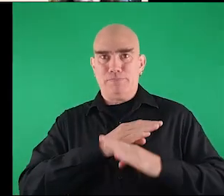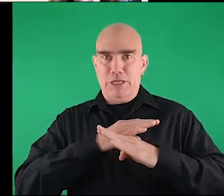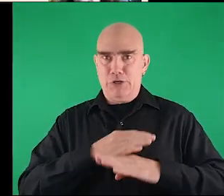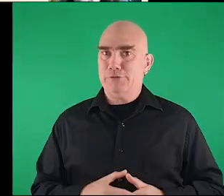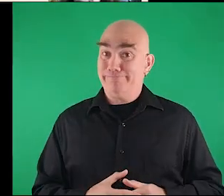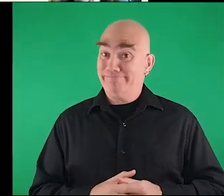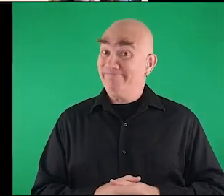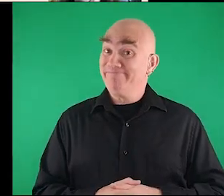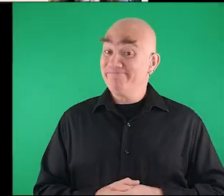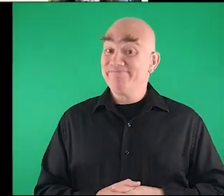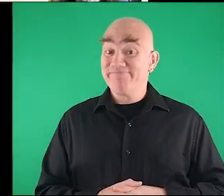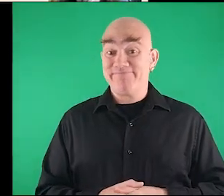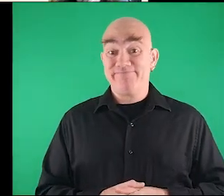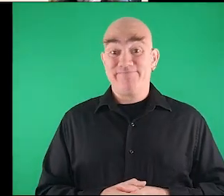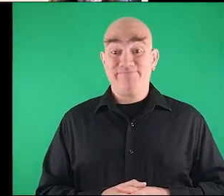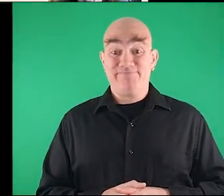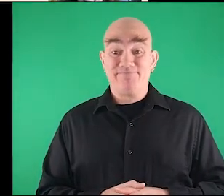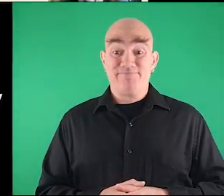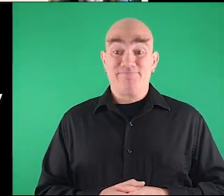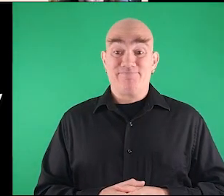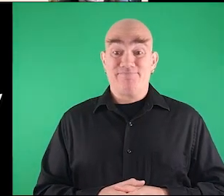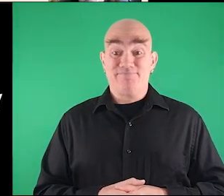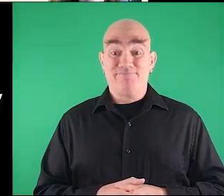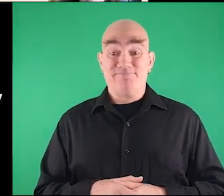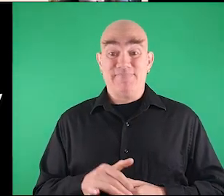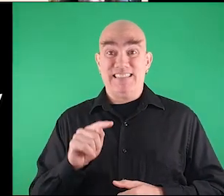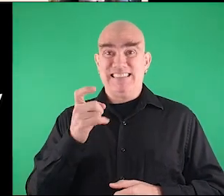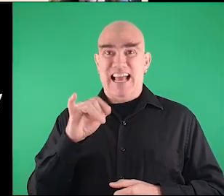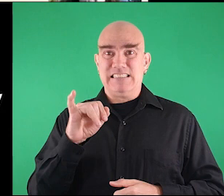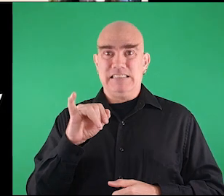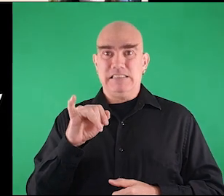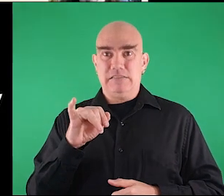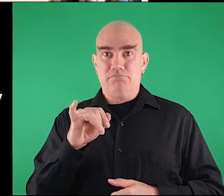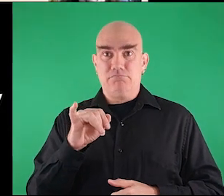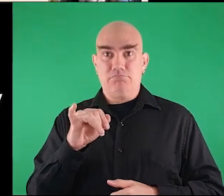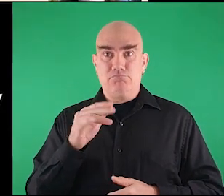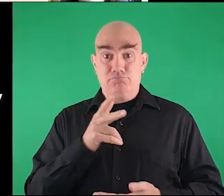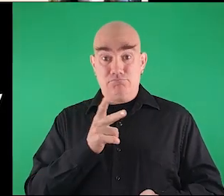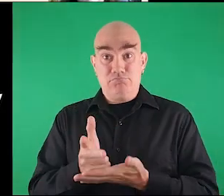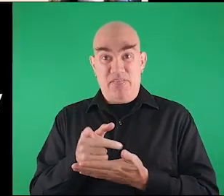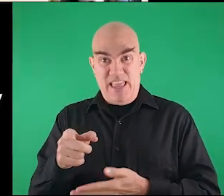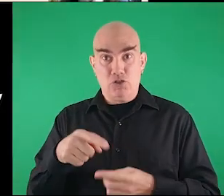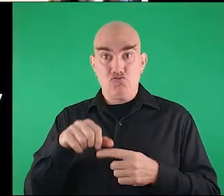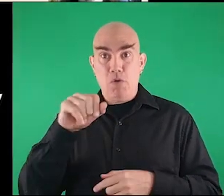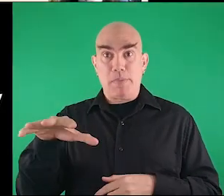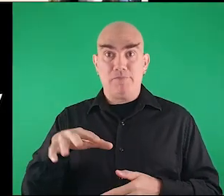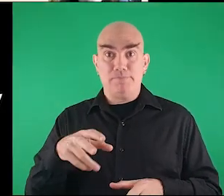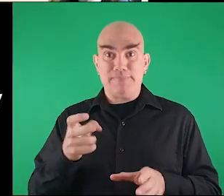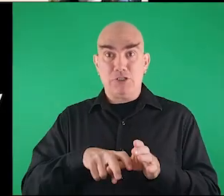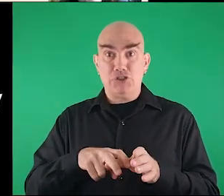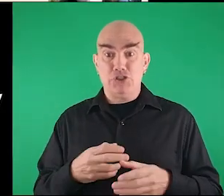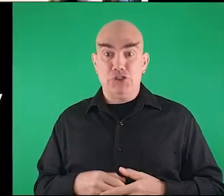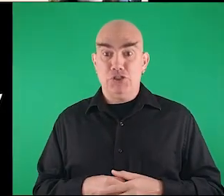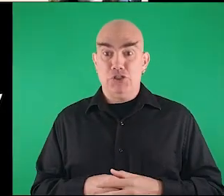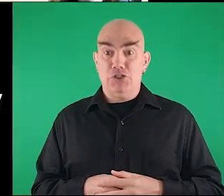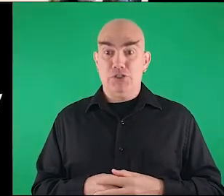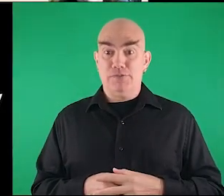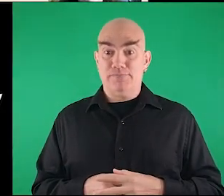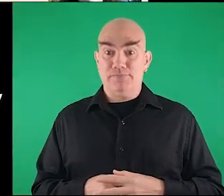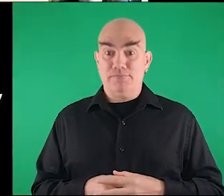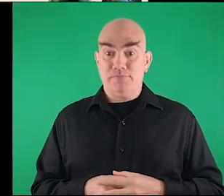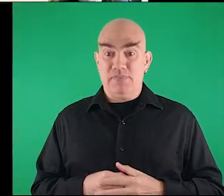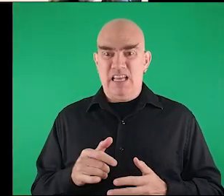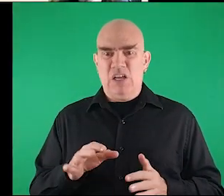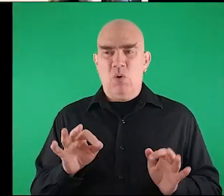yeah the the the taxi stop in this way to to drop the